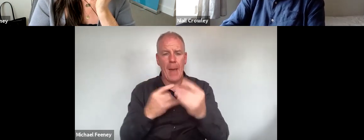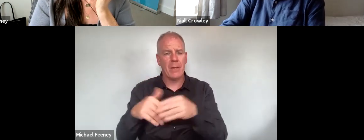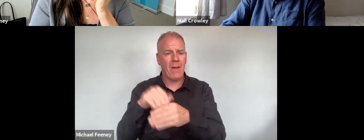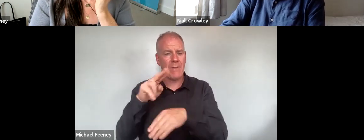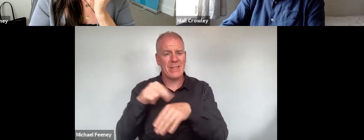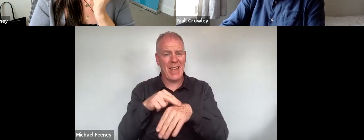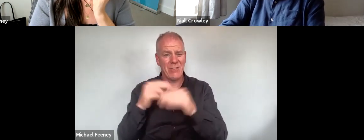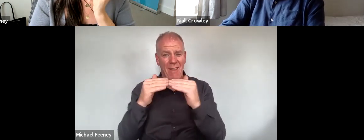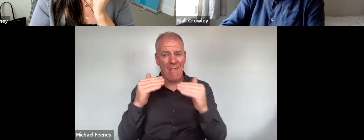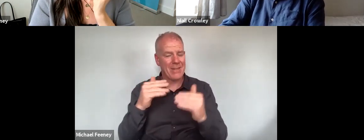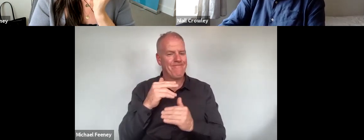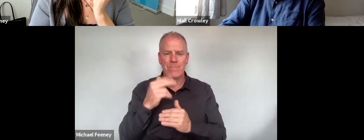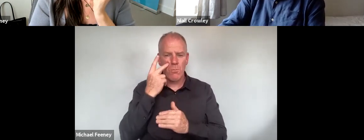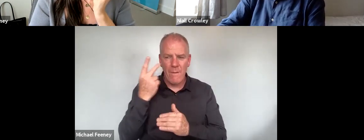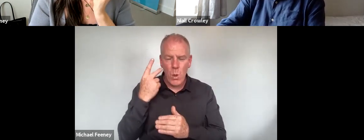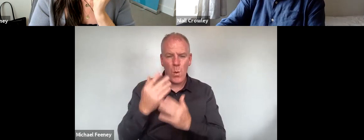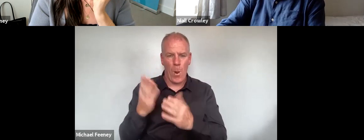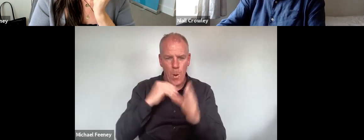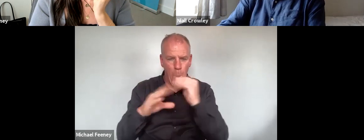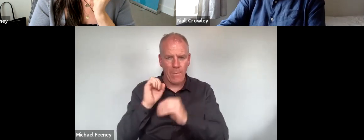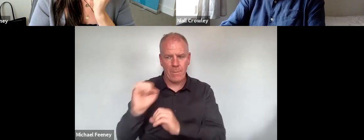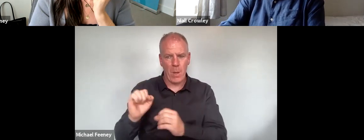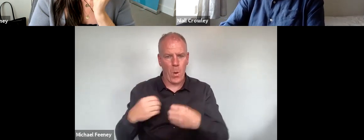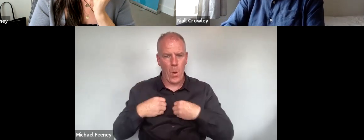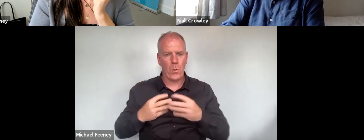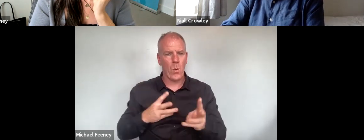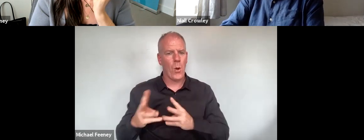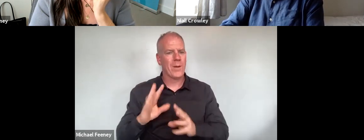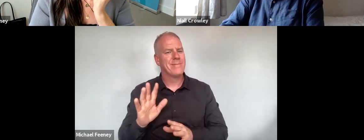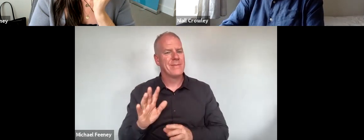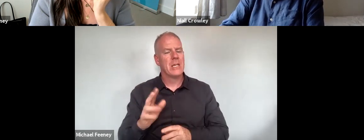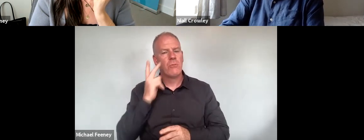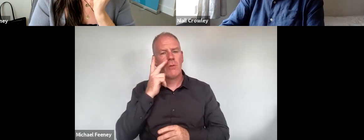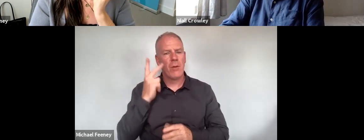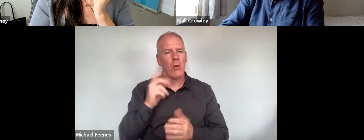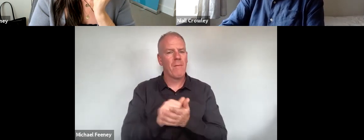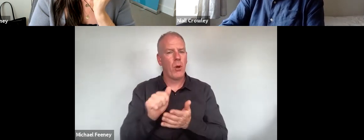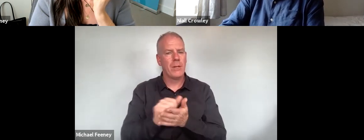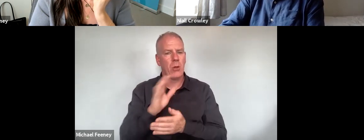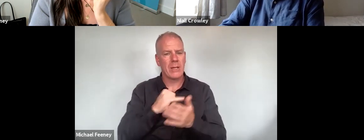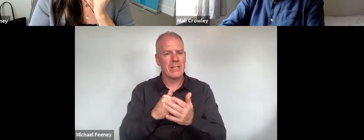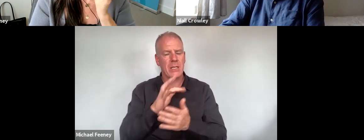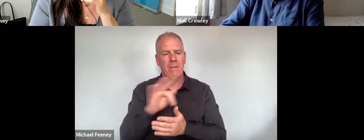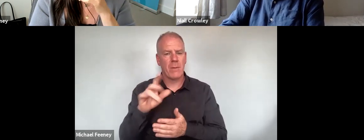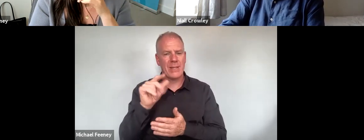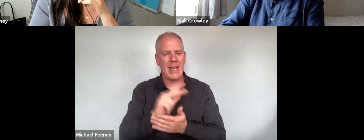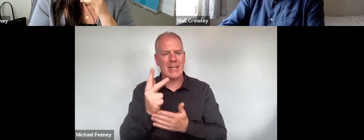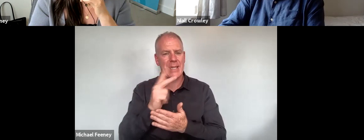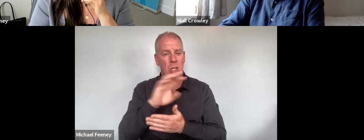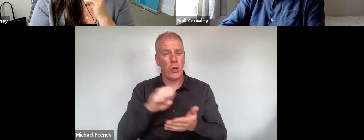bodies to review, learn from, and evolve their work. The review of equality bodies published in 2018 by the European Commission